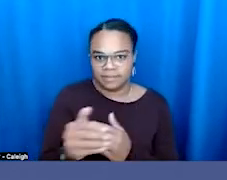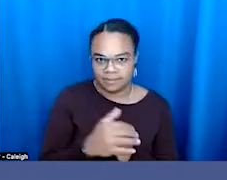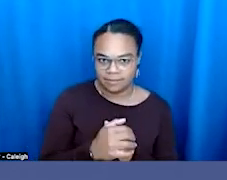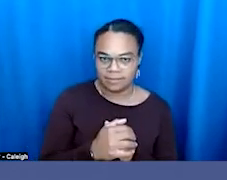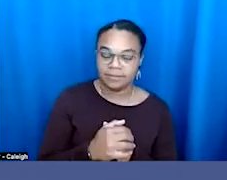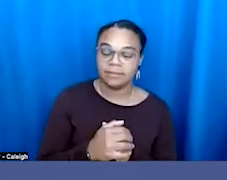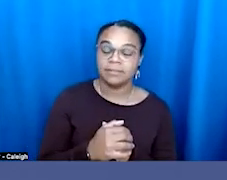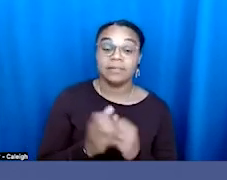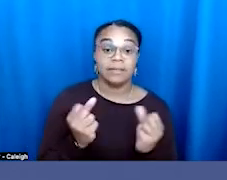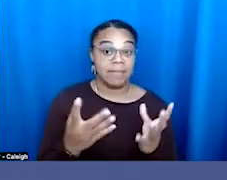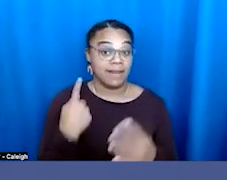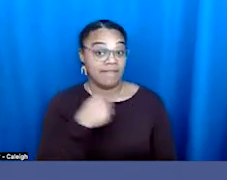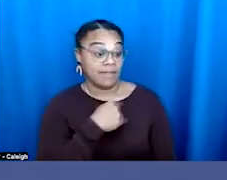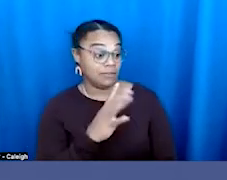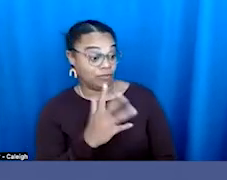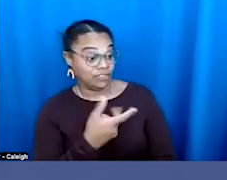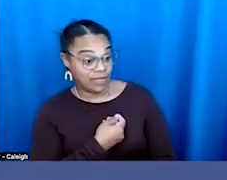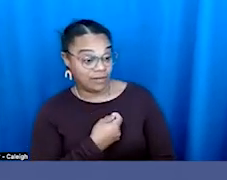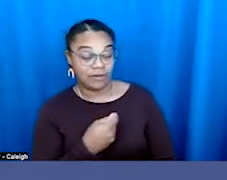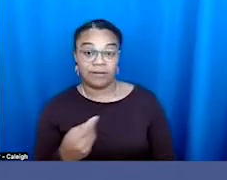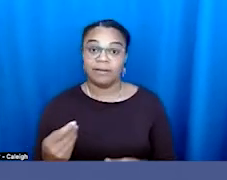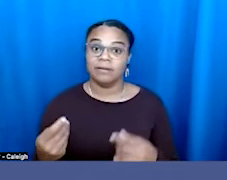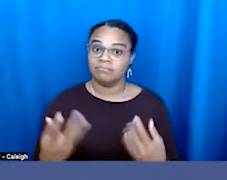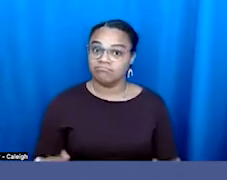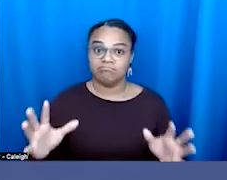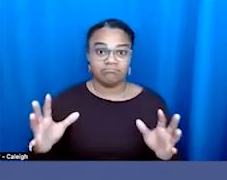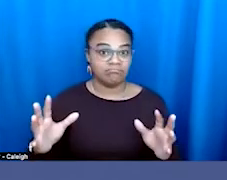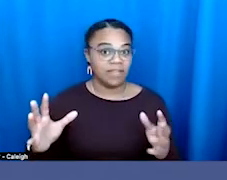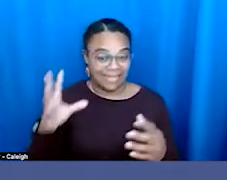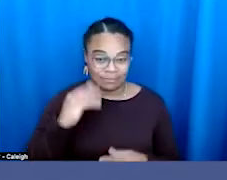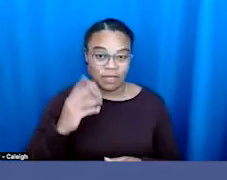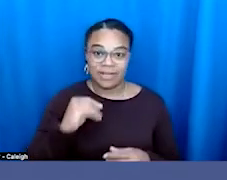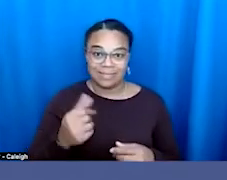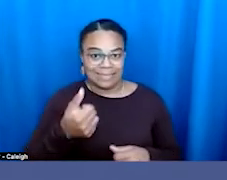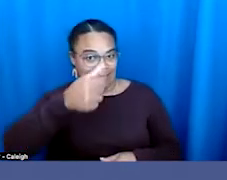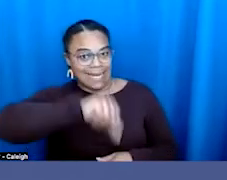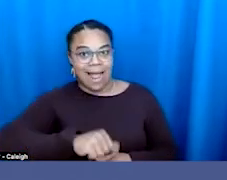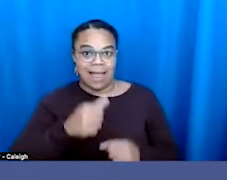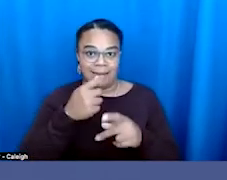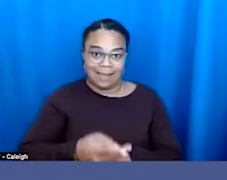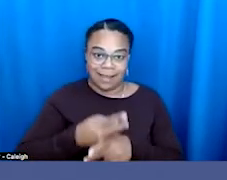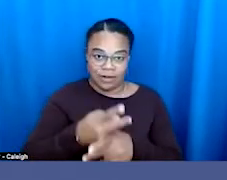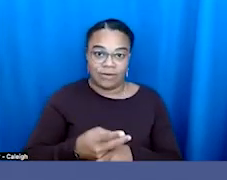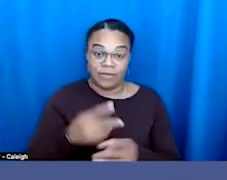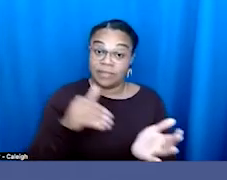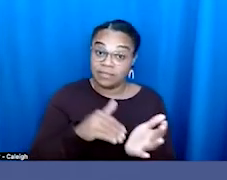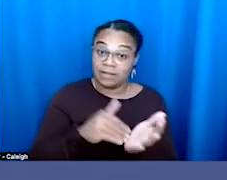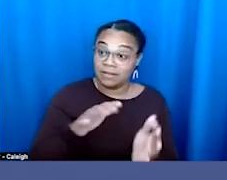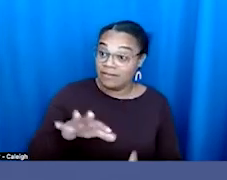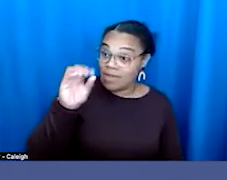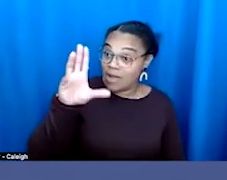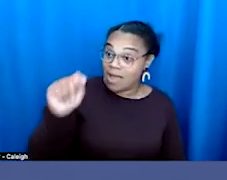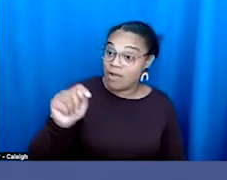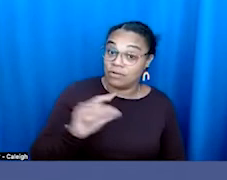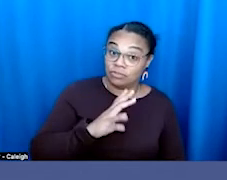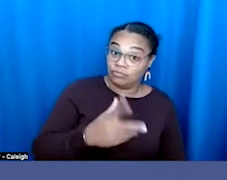who are transgender have been outright denied care. When the doctor found out that we were